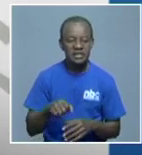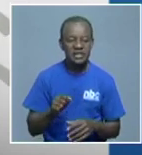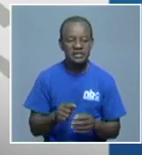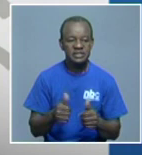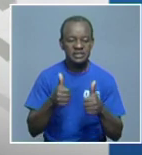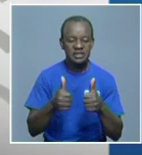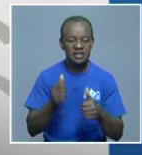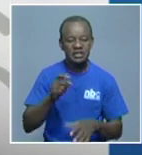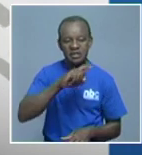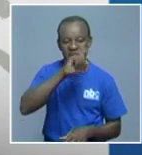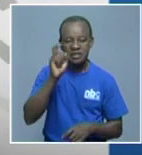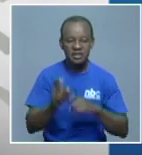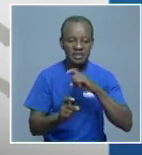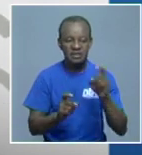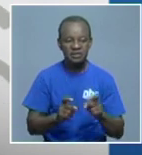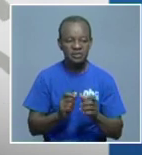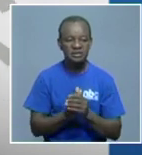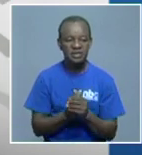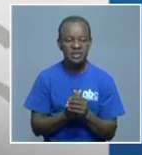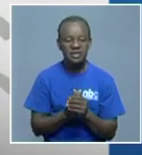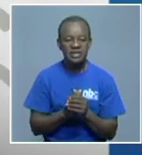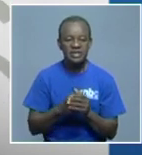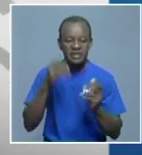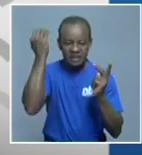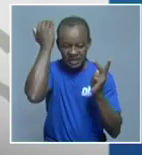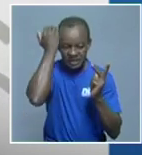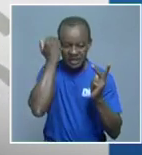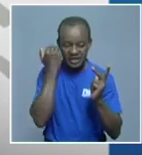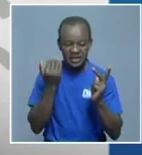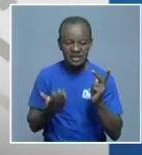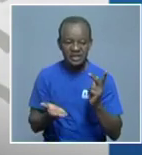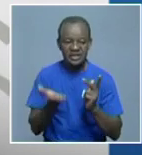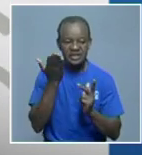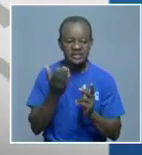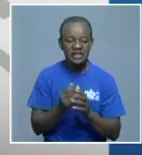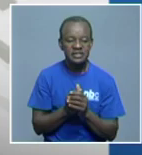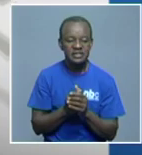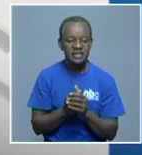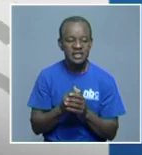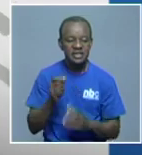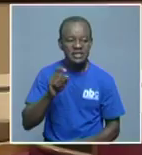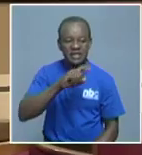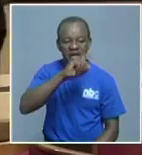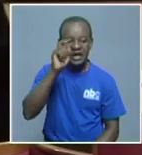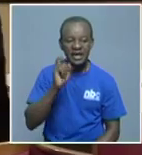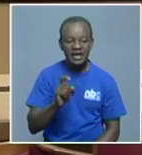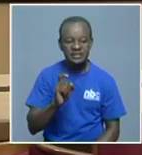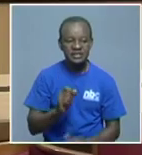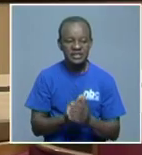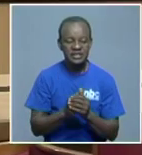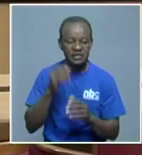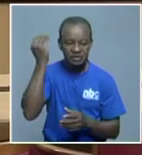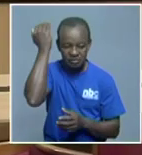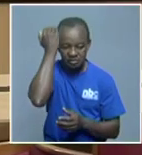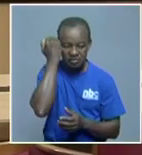of course, the judges where we're also asking the state to say, is